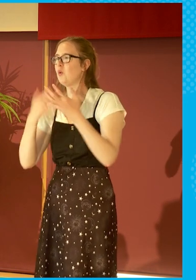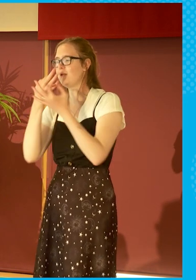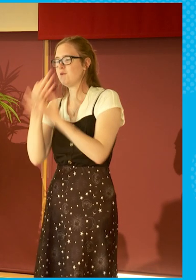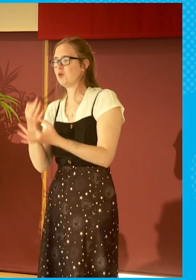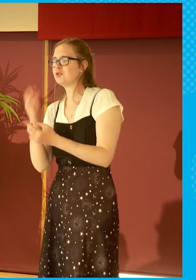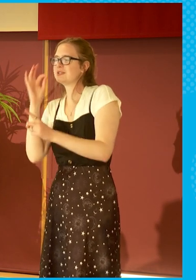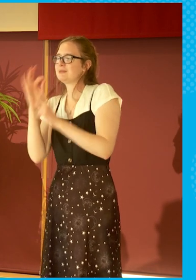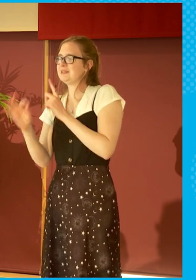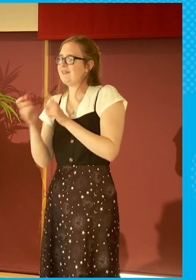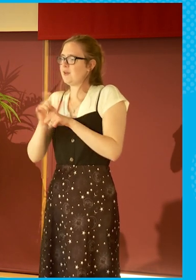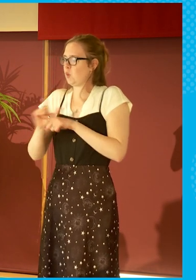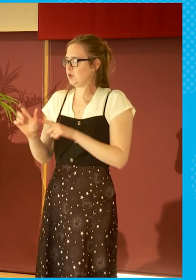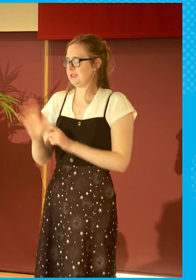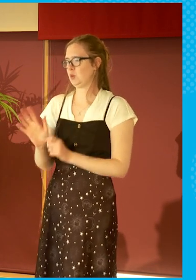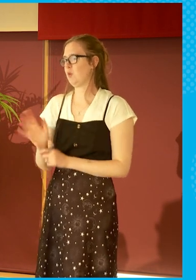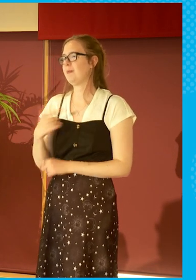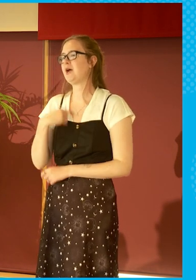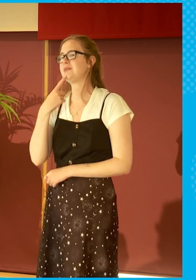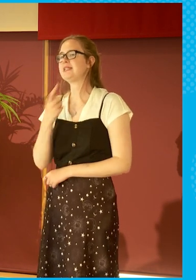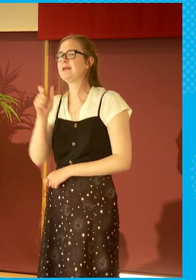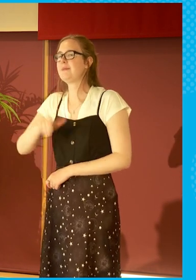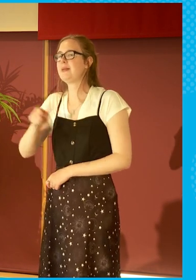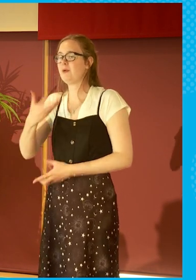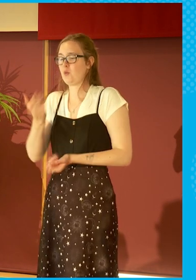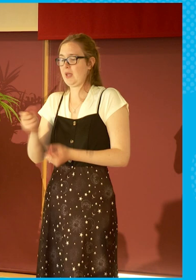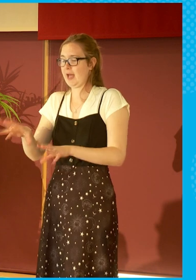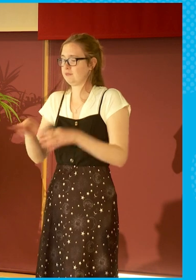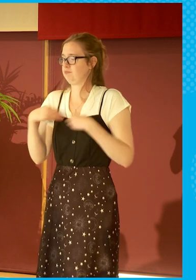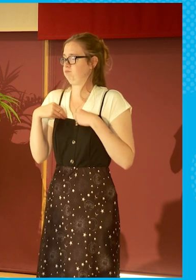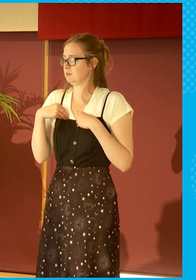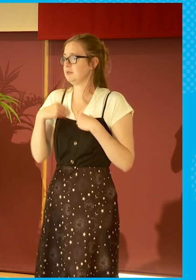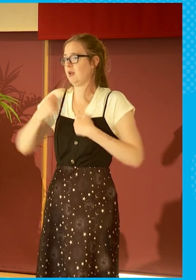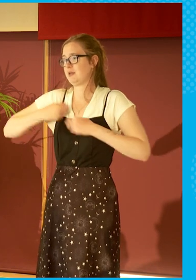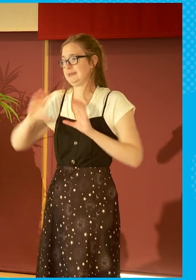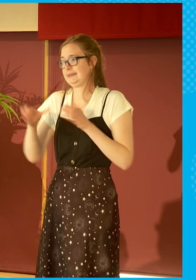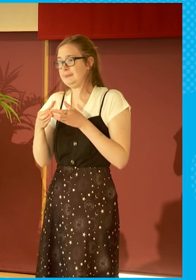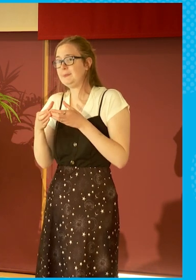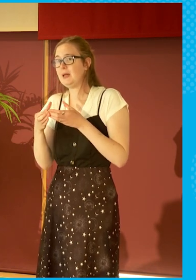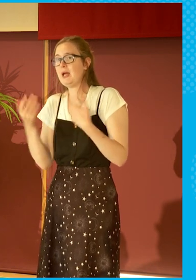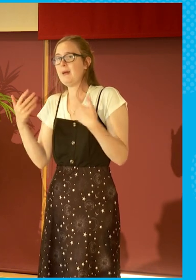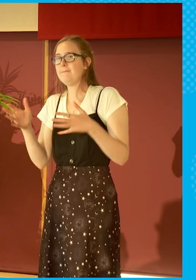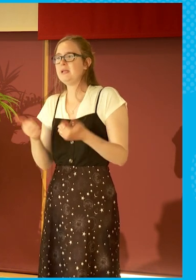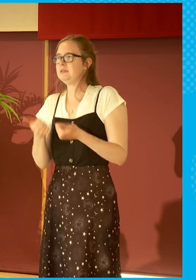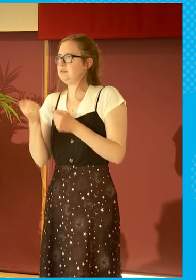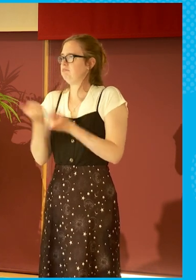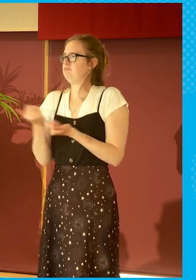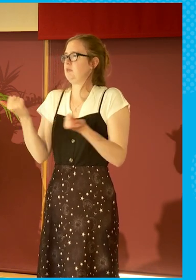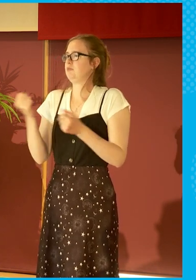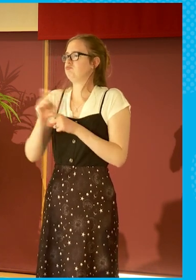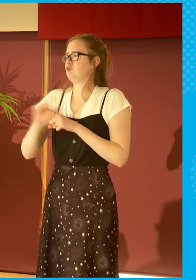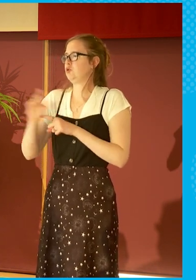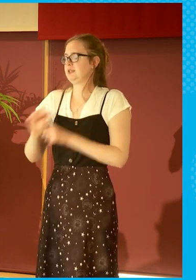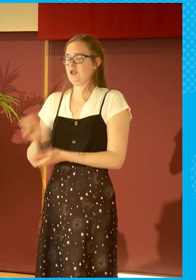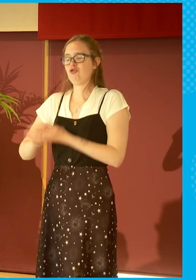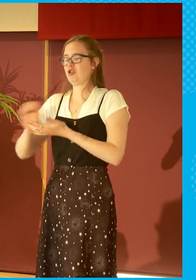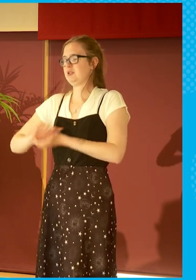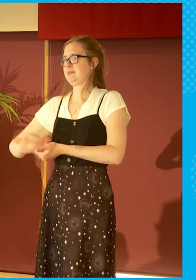or specific courses. I would say that the people that we have got within our team who have done some of those courses are excellent journalists.